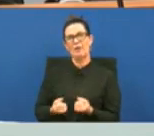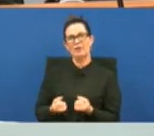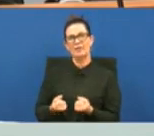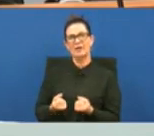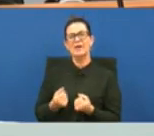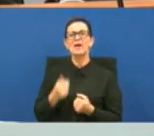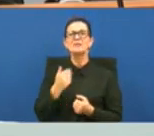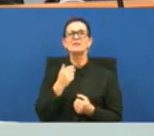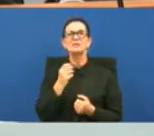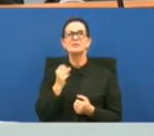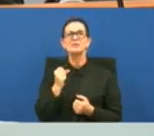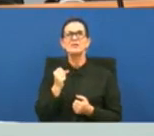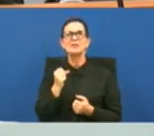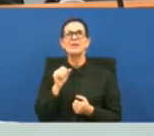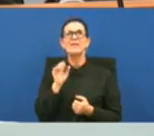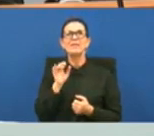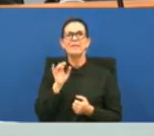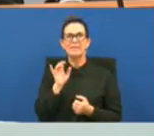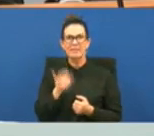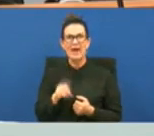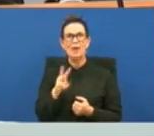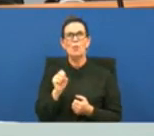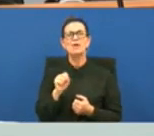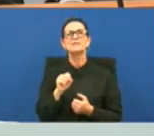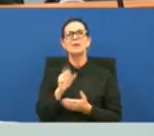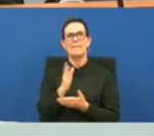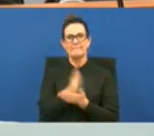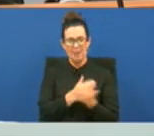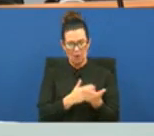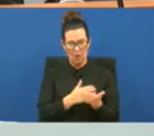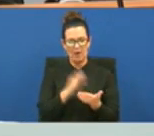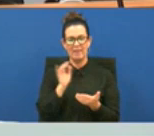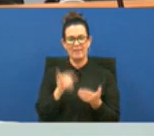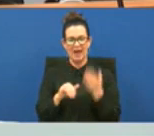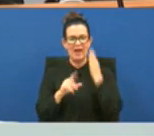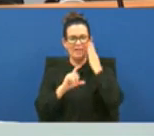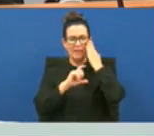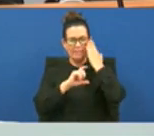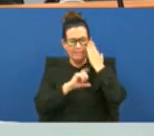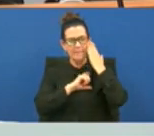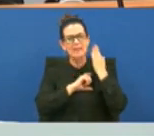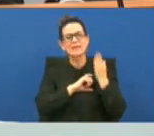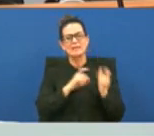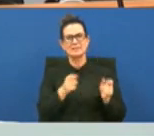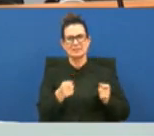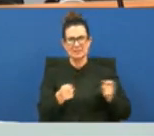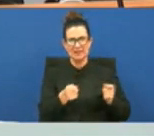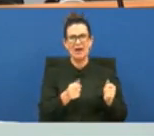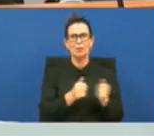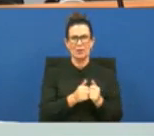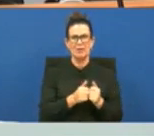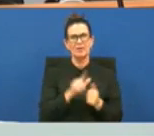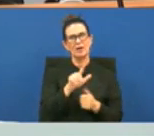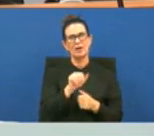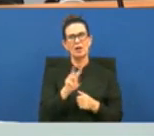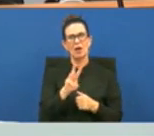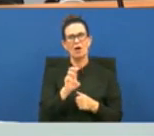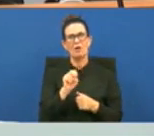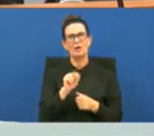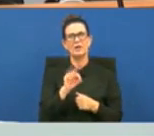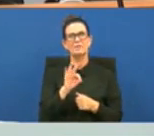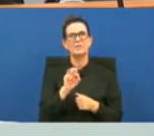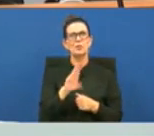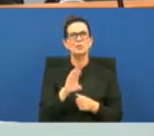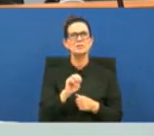service but that was a particular part that law enforcement dealt with that was the model that was sent